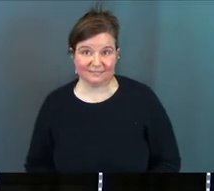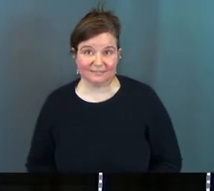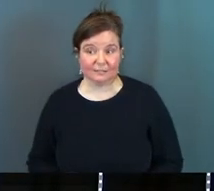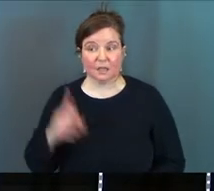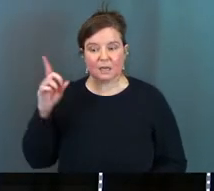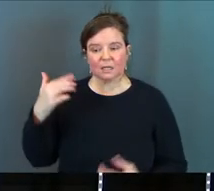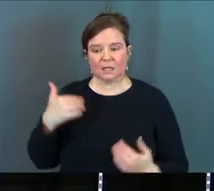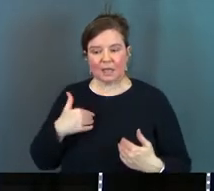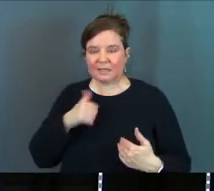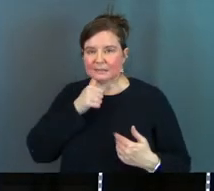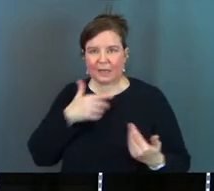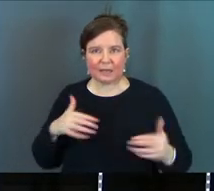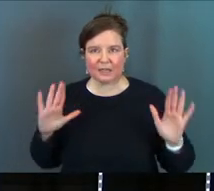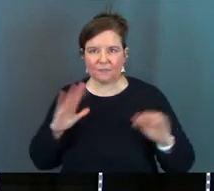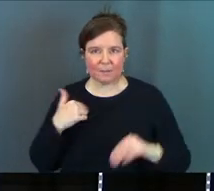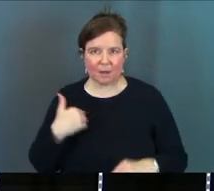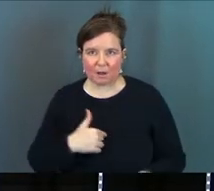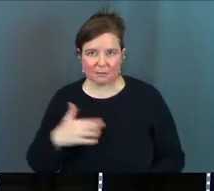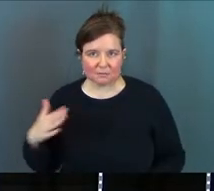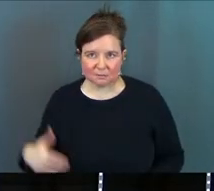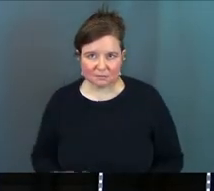and that he hasn't given up on us